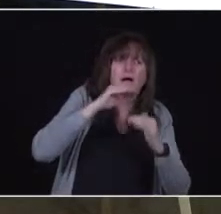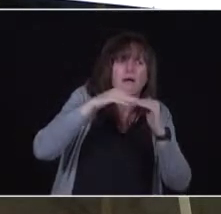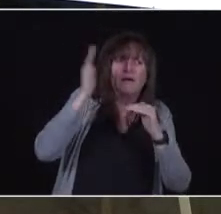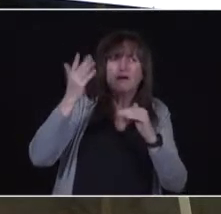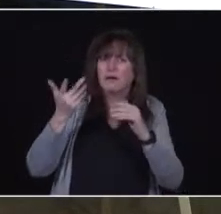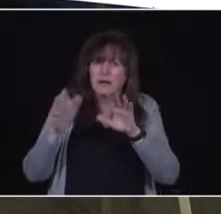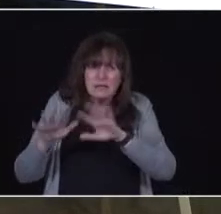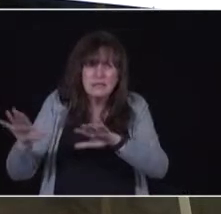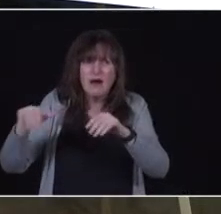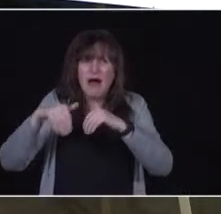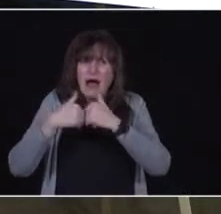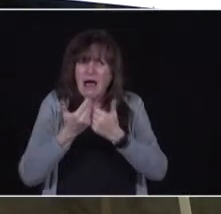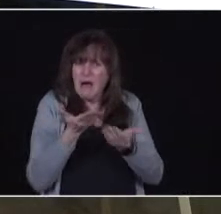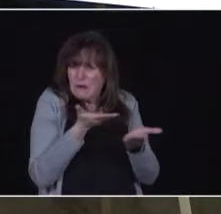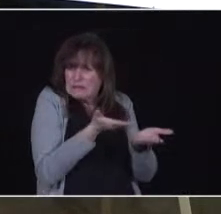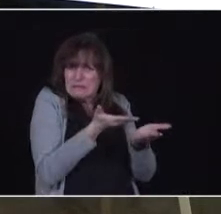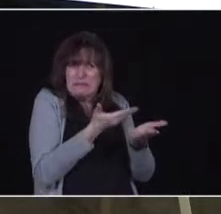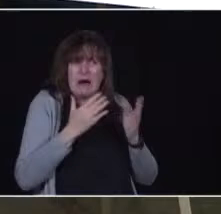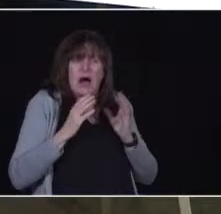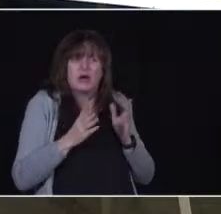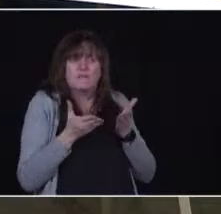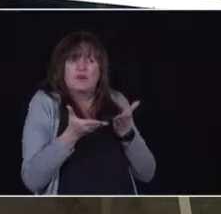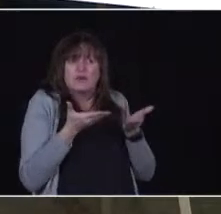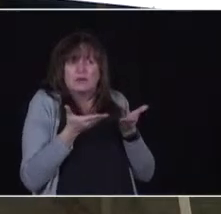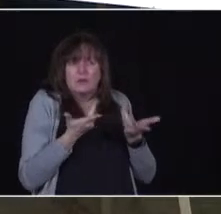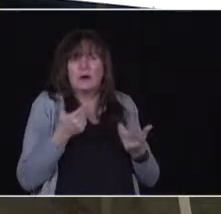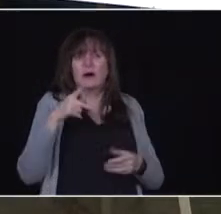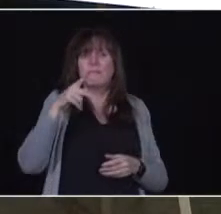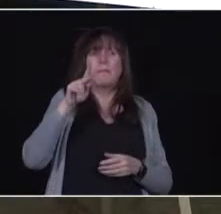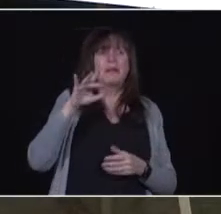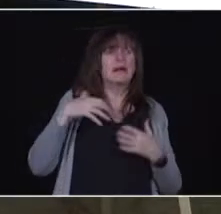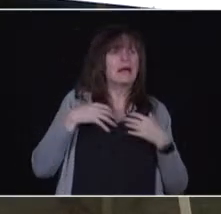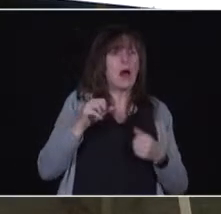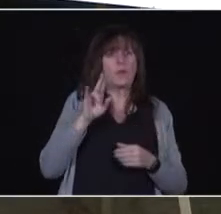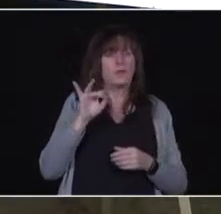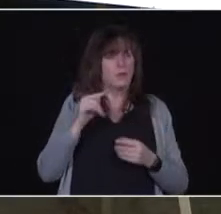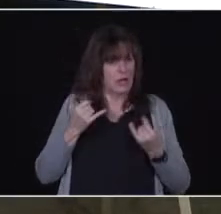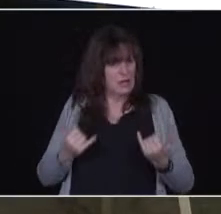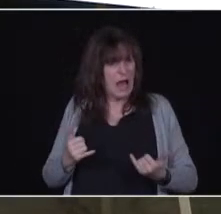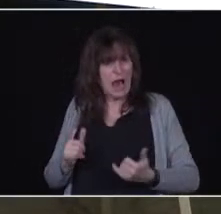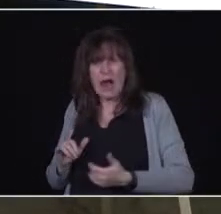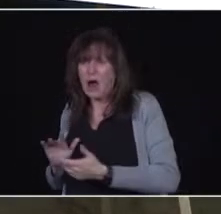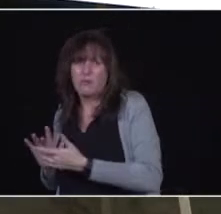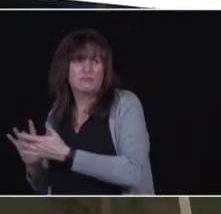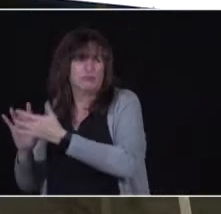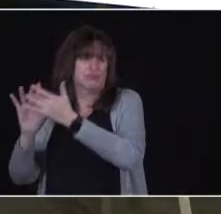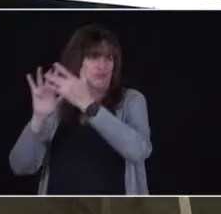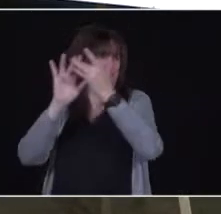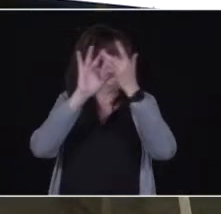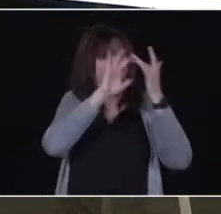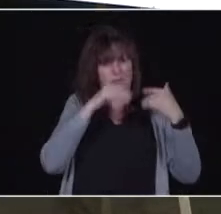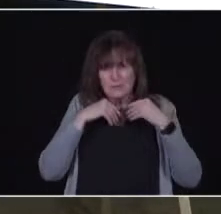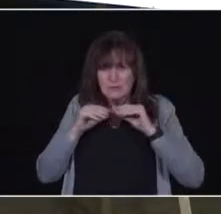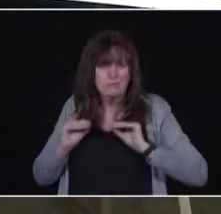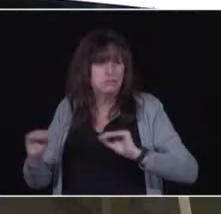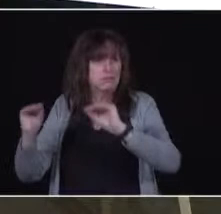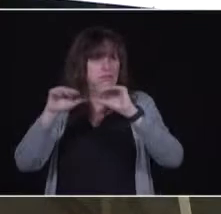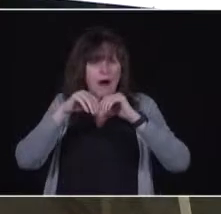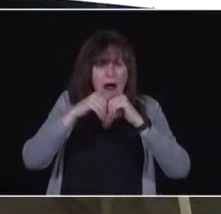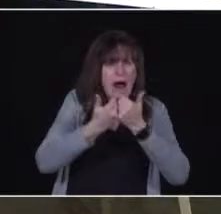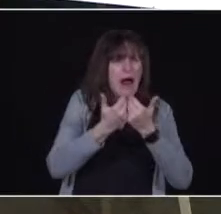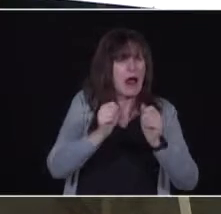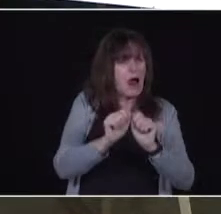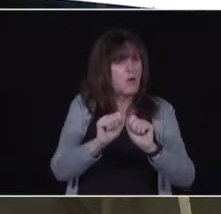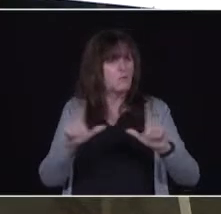health units, are reaching out to them now as we speak and we will do that over the next days here. In the next days, we will turn on that online reservation